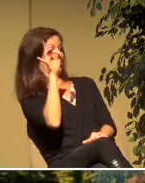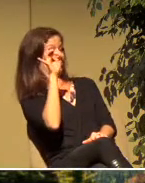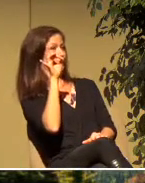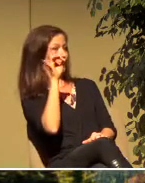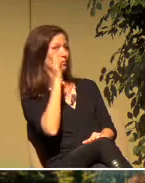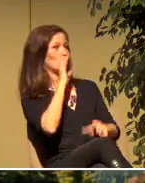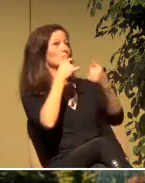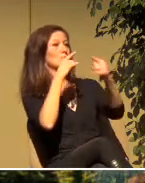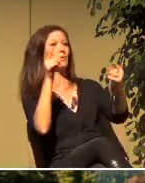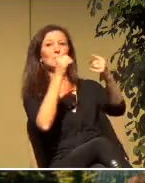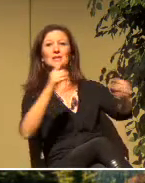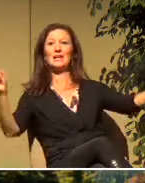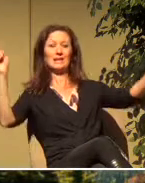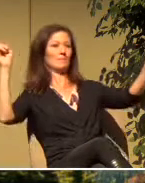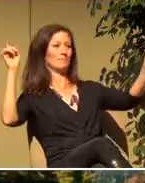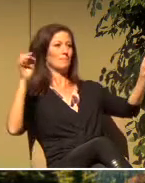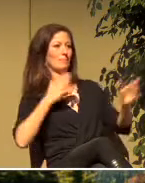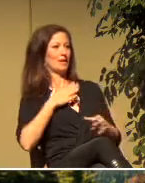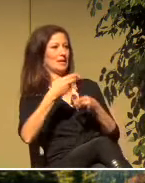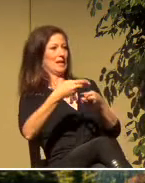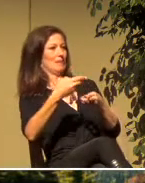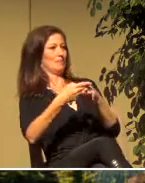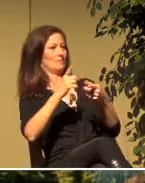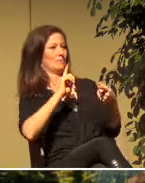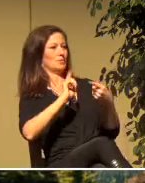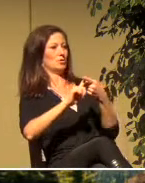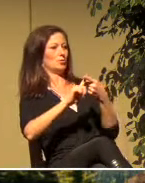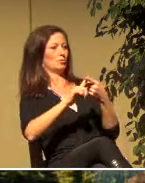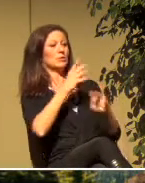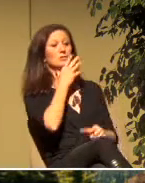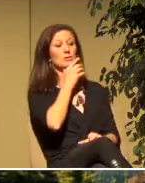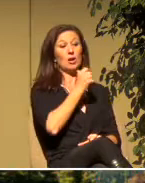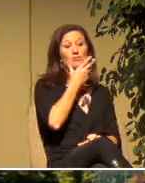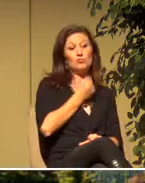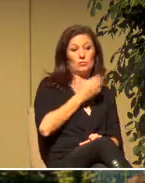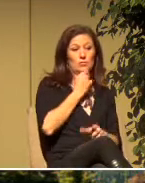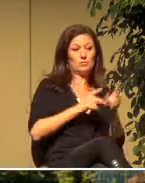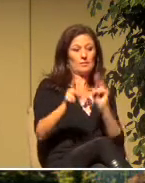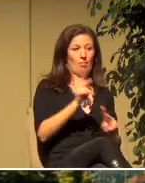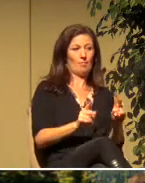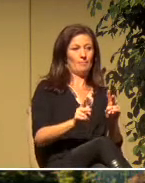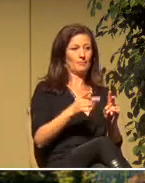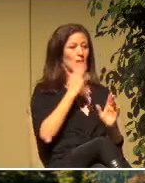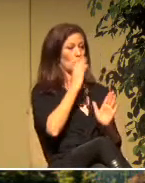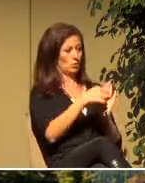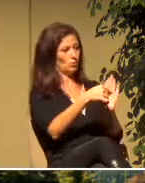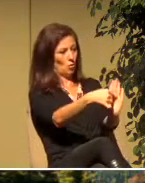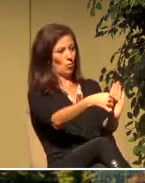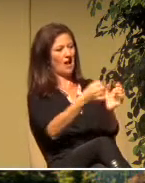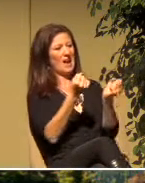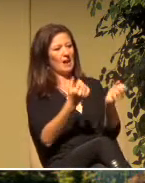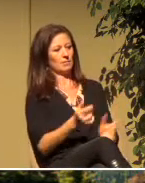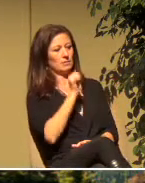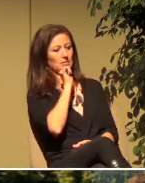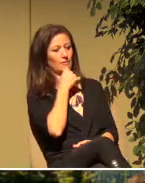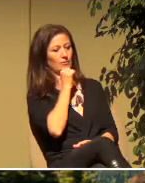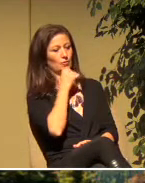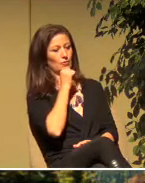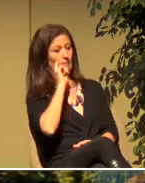to the Gentiles and their kings and to the people of Israel. I will show him how much he must suffer for my name.